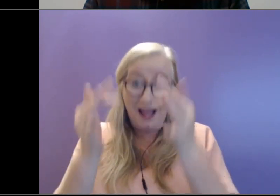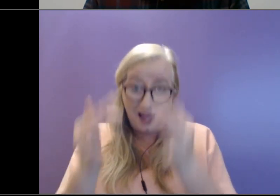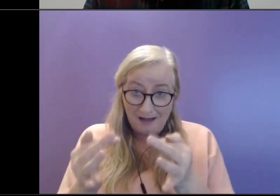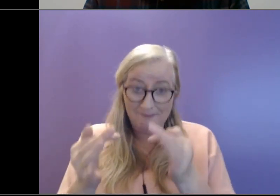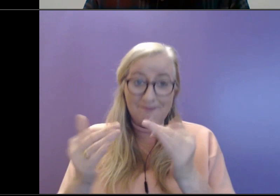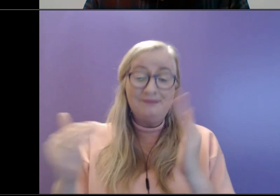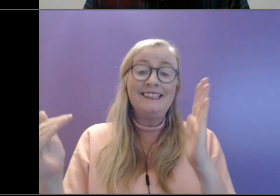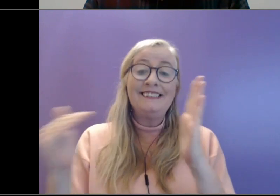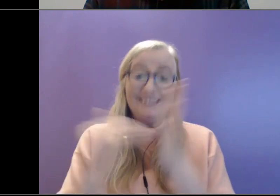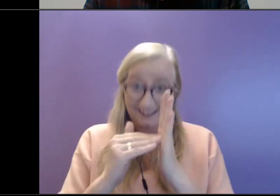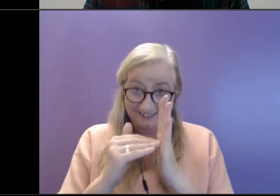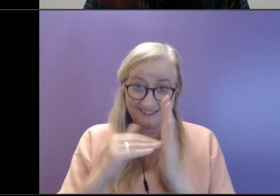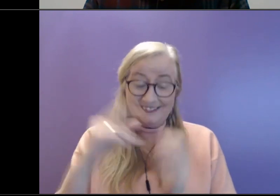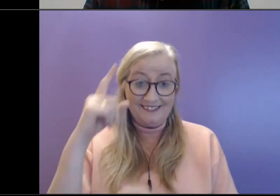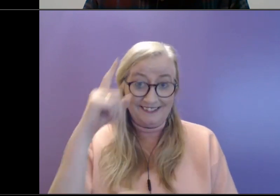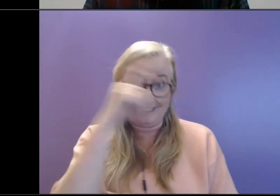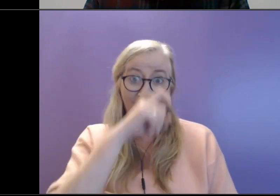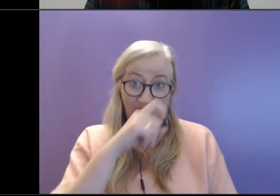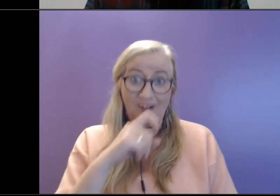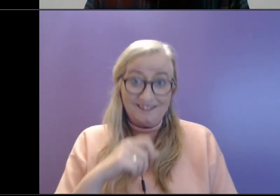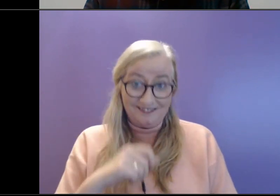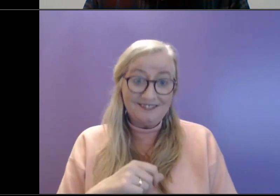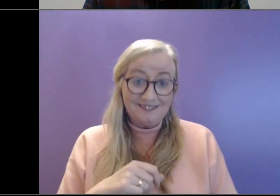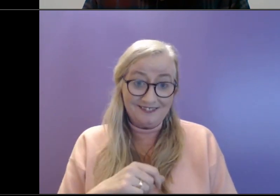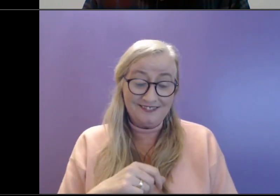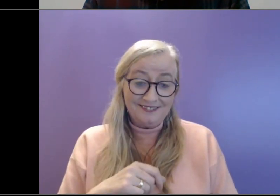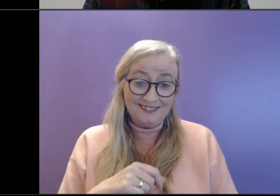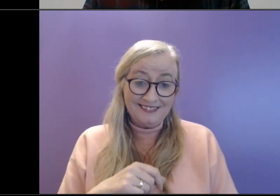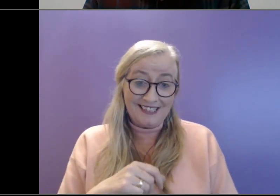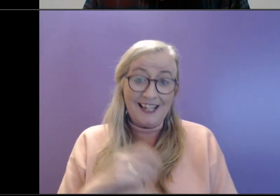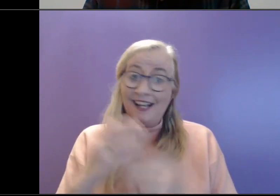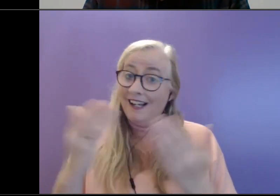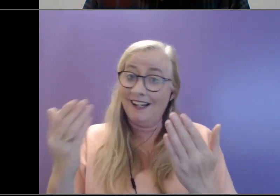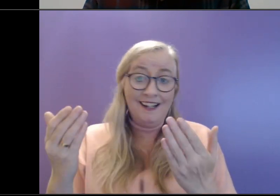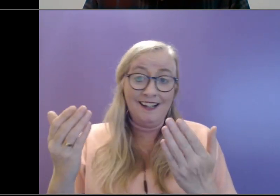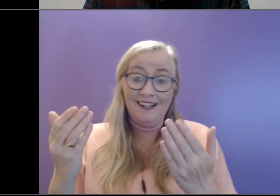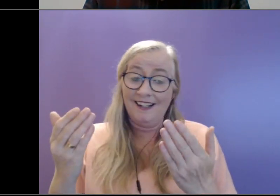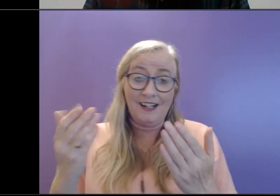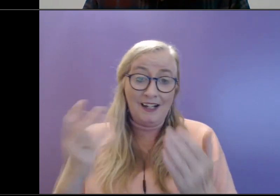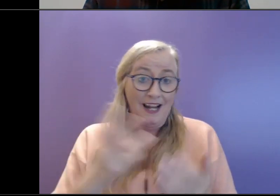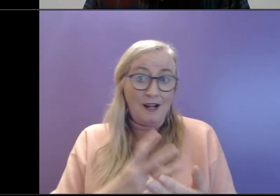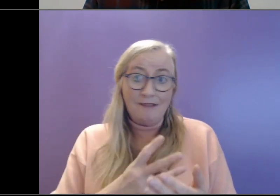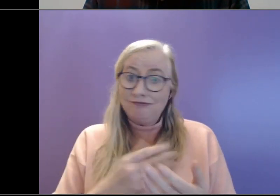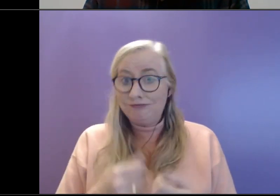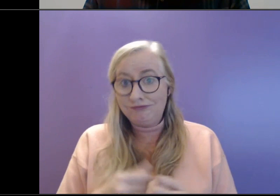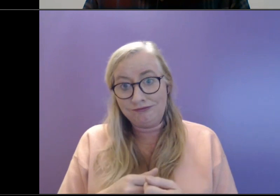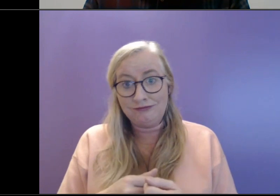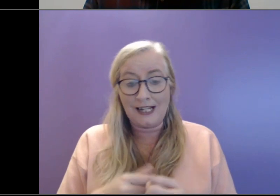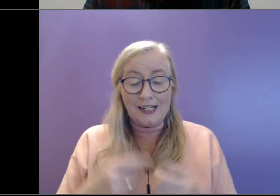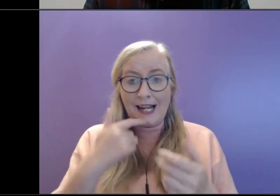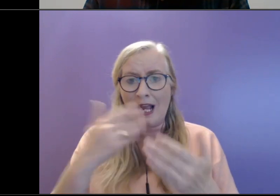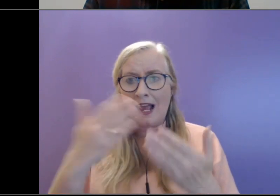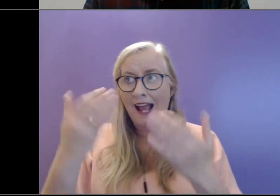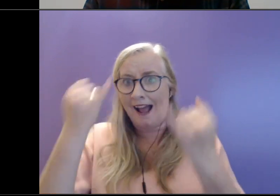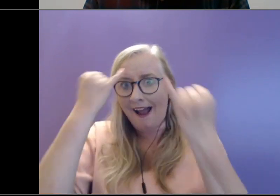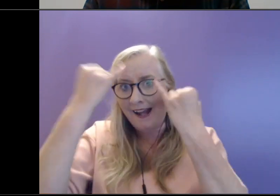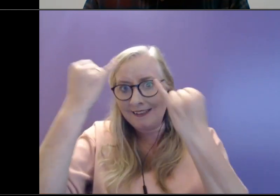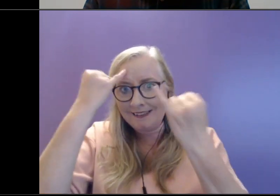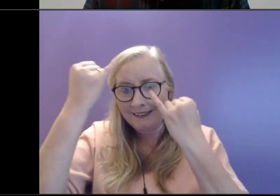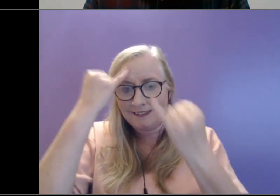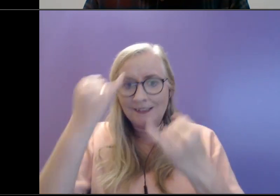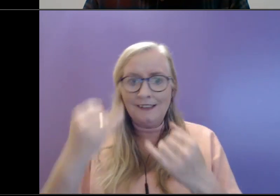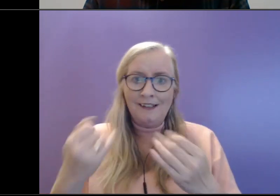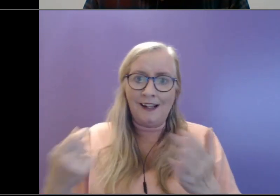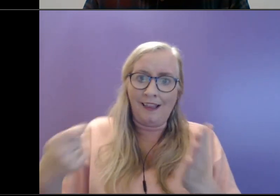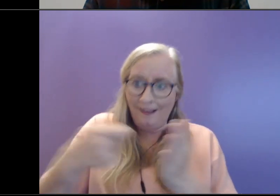And I sometimes, yeah, I wonder how much more creativity we have within us to draw